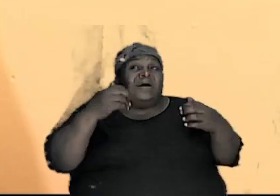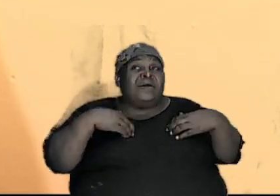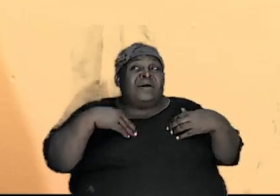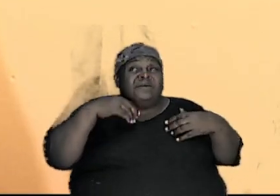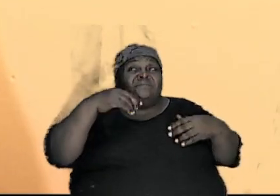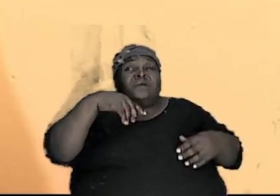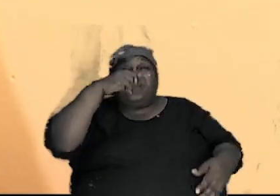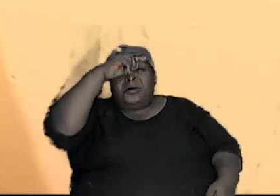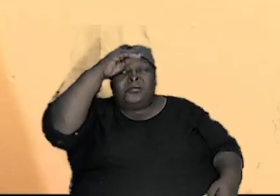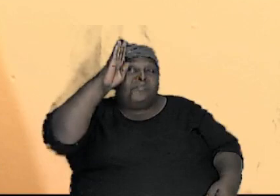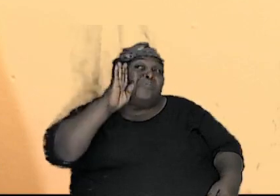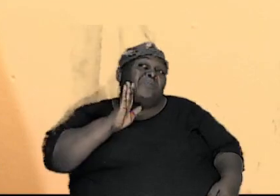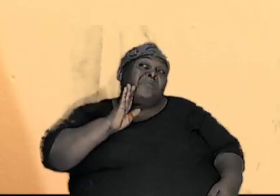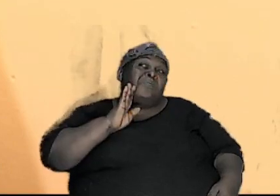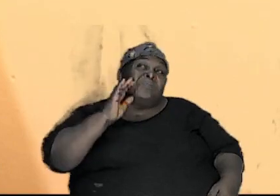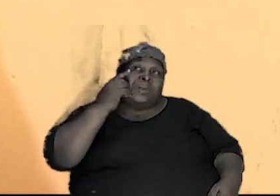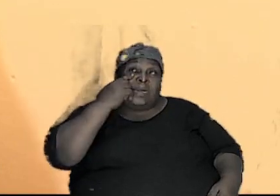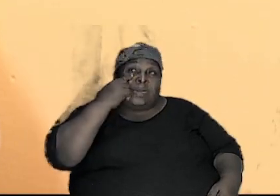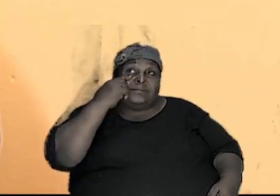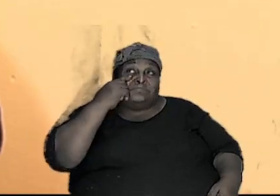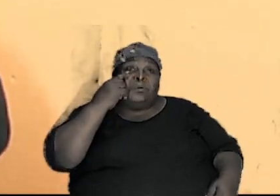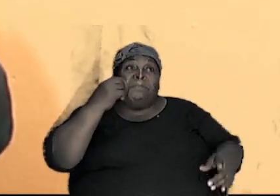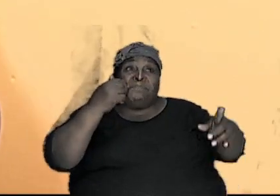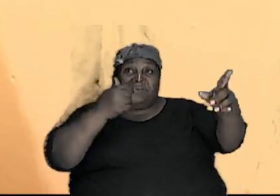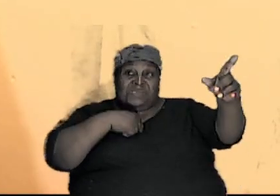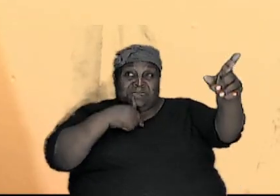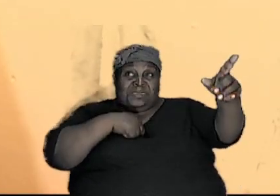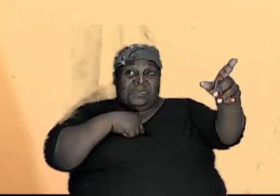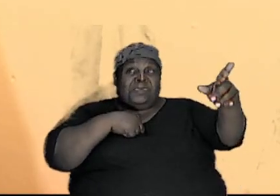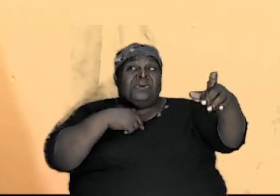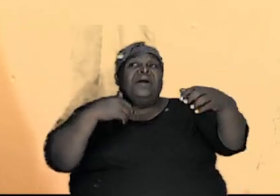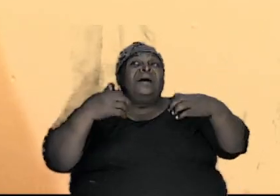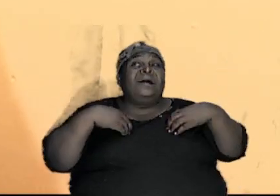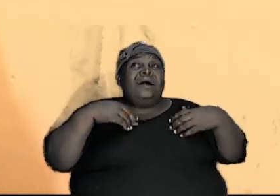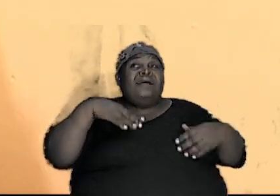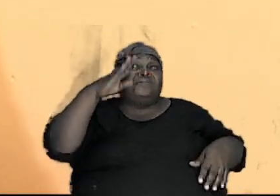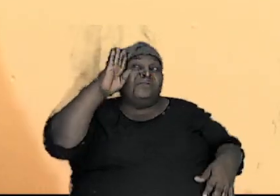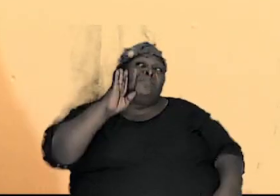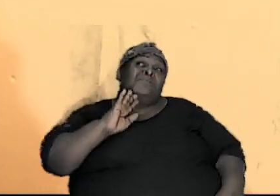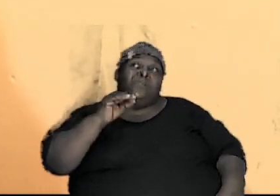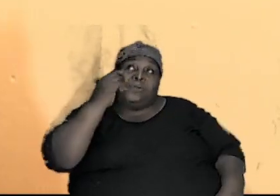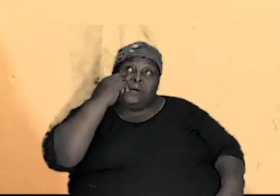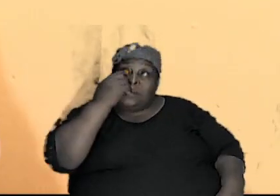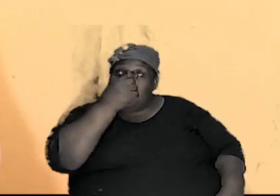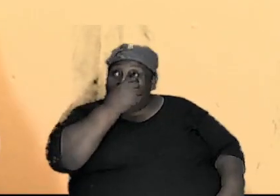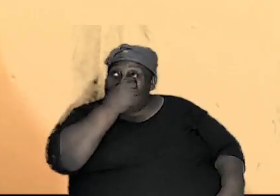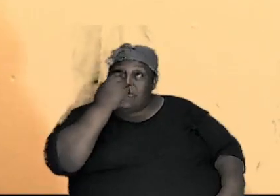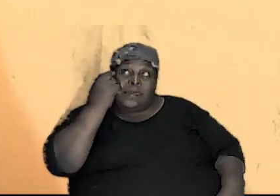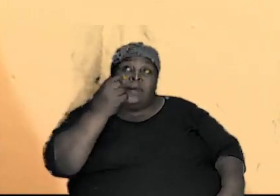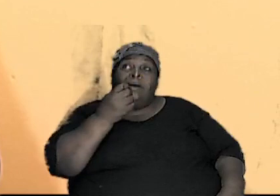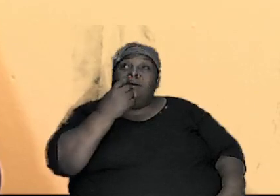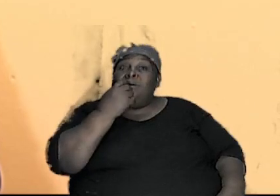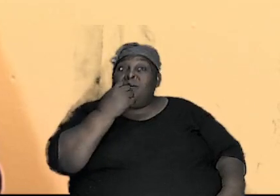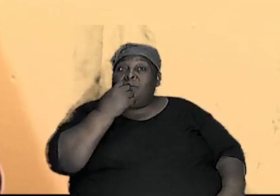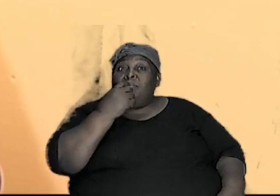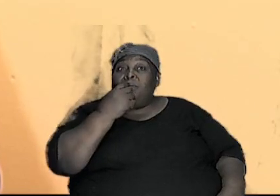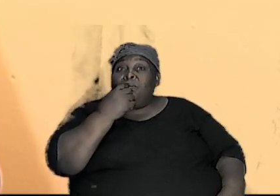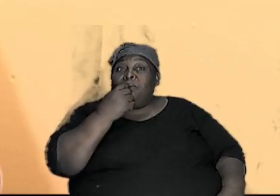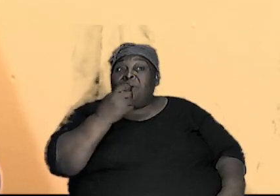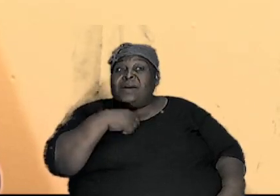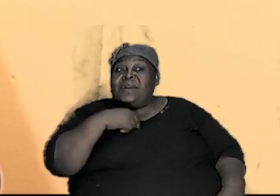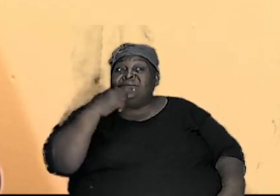eyes but I have brown eyes and I'm positive that who I say is my father is my father